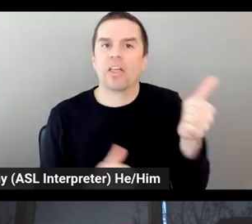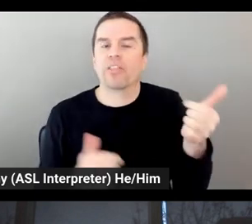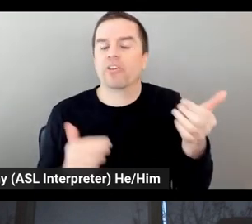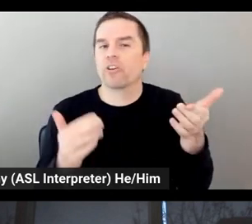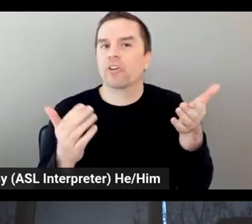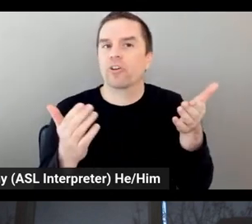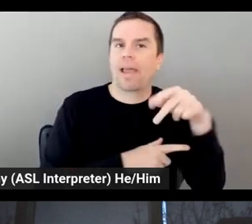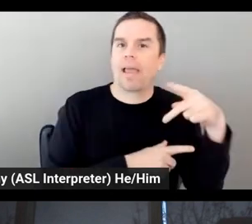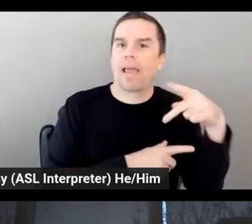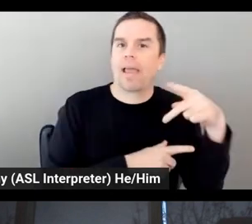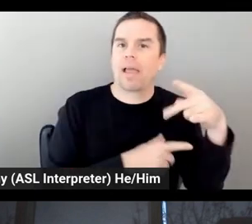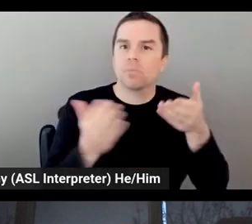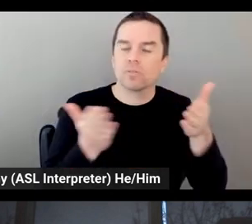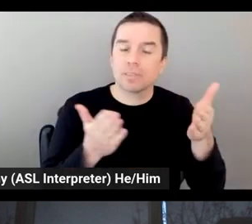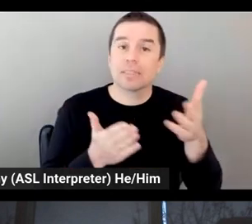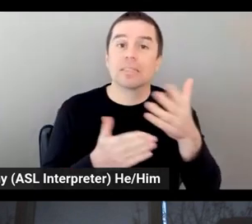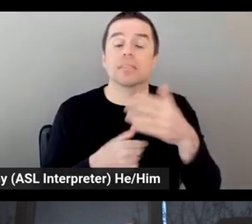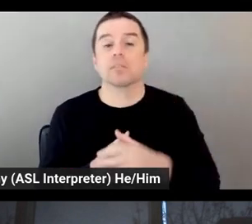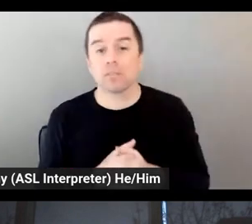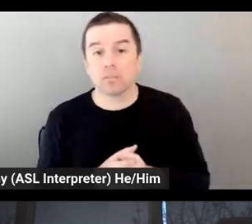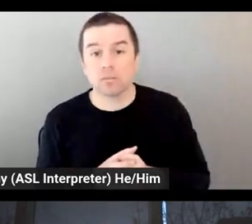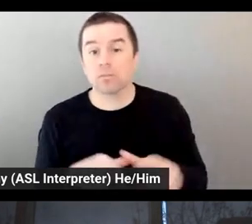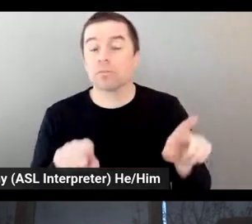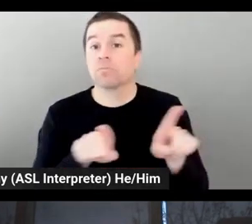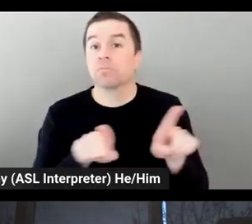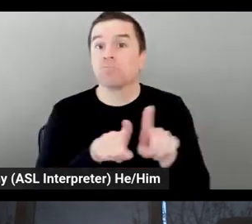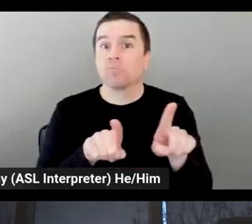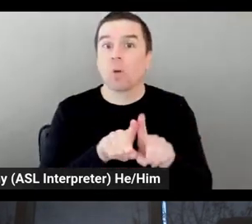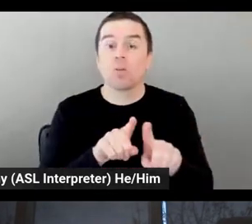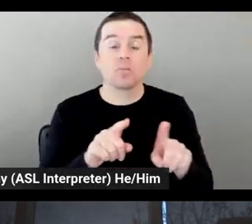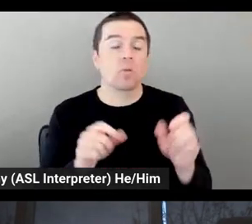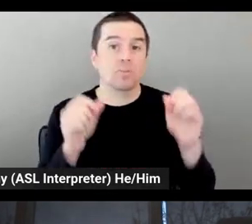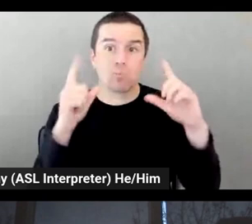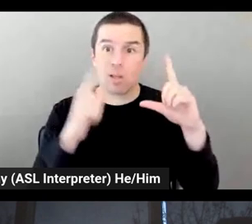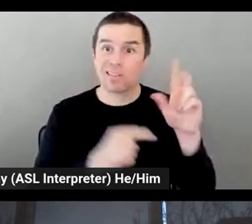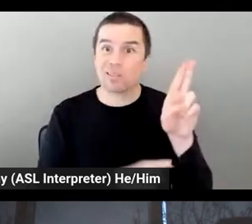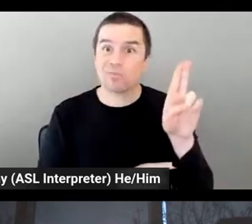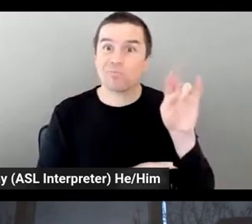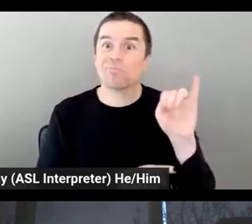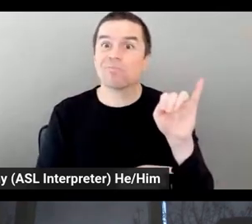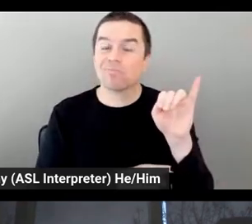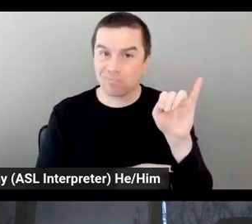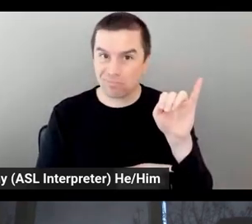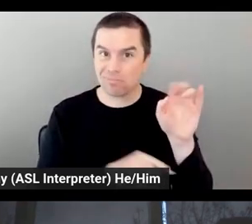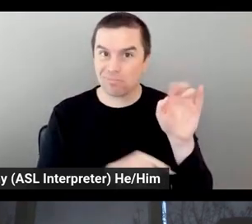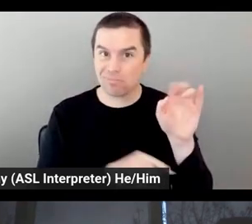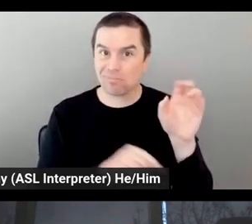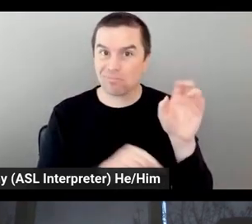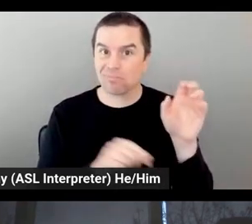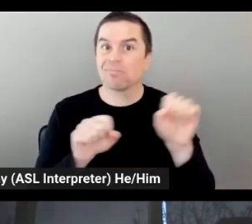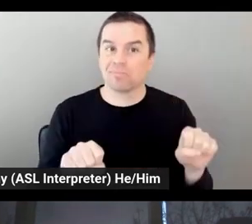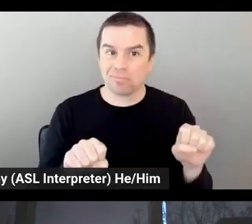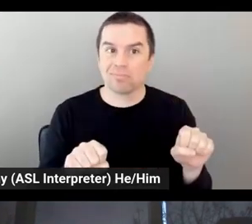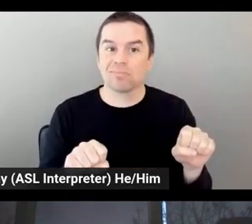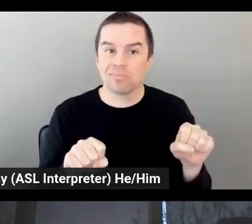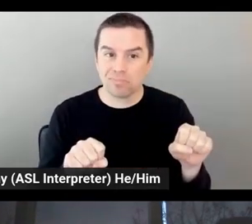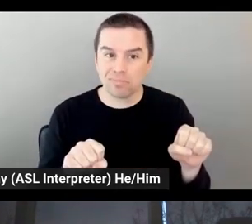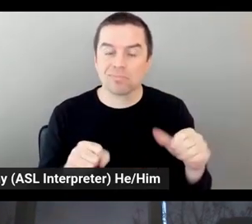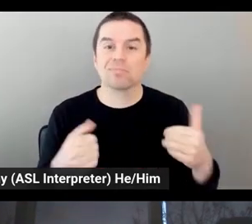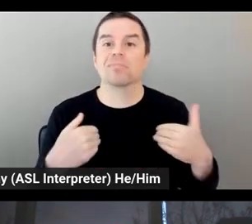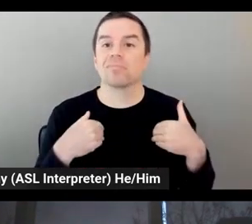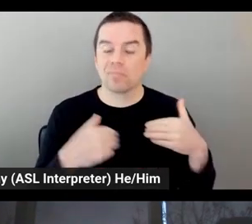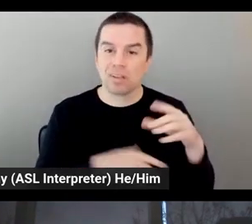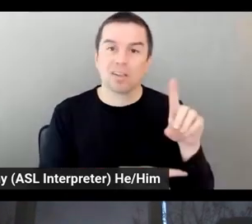interfaces, HMI systems, what we call the big loop, right? So, you get the data, you form an artificial